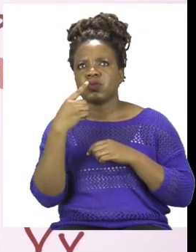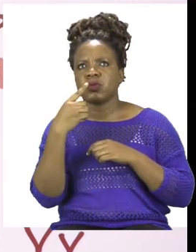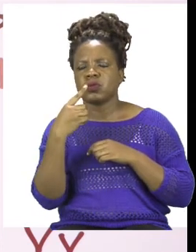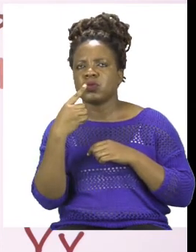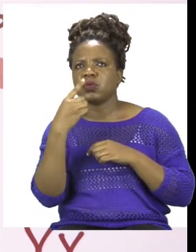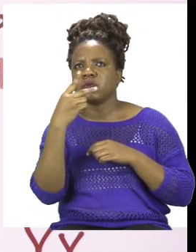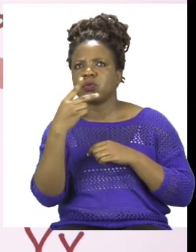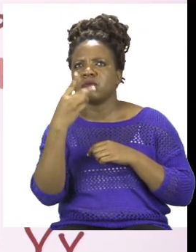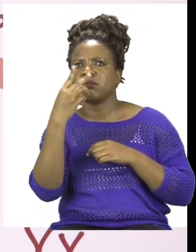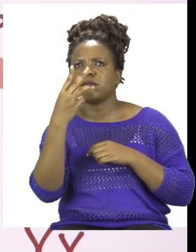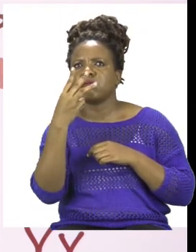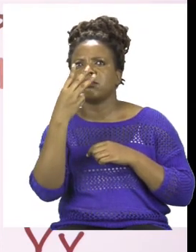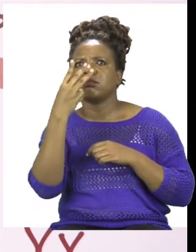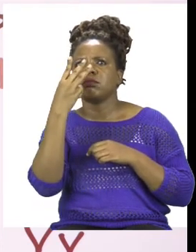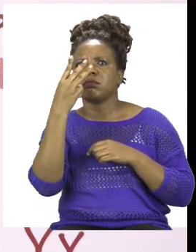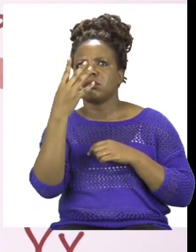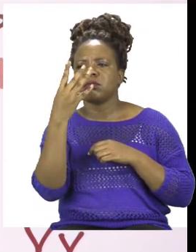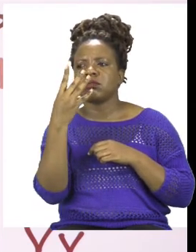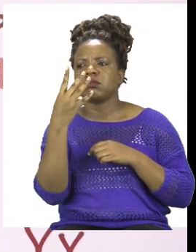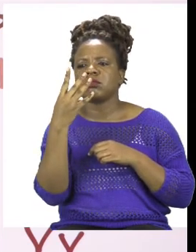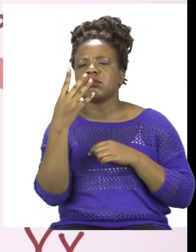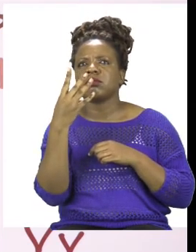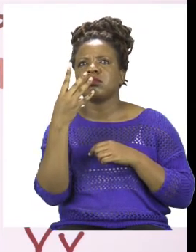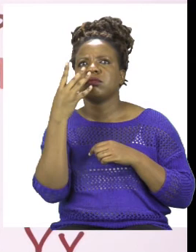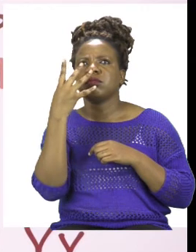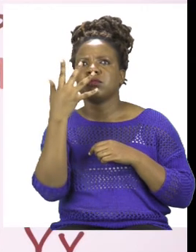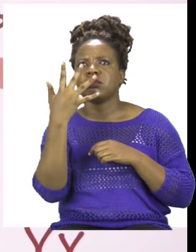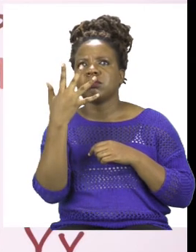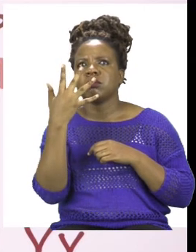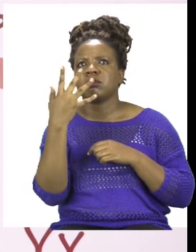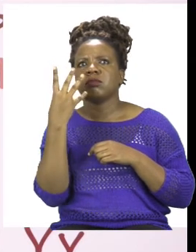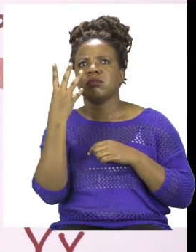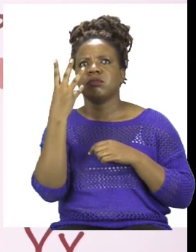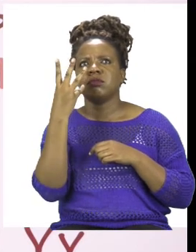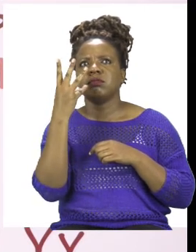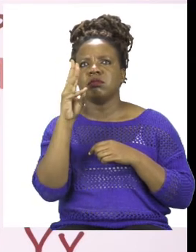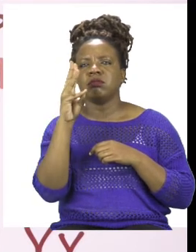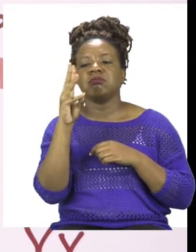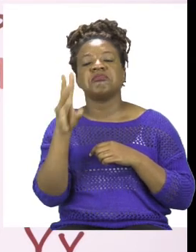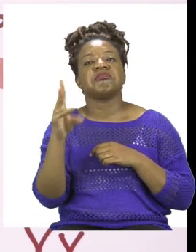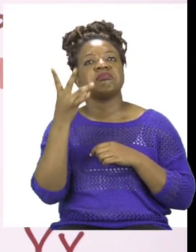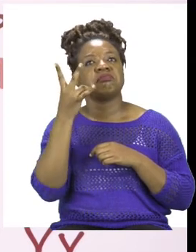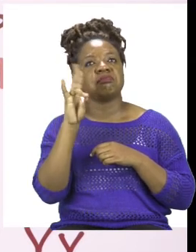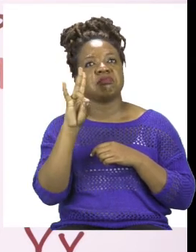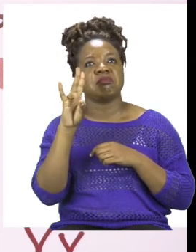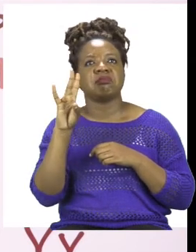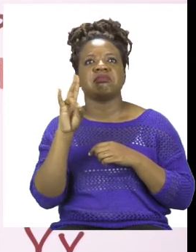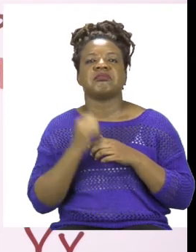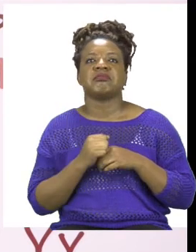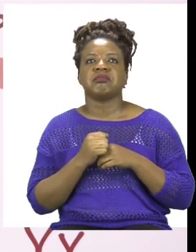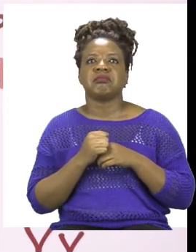3, 4, 5, 6, 7.